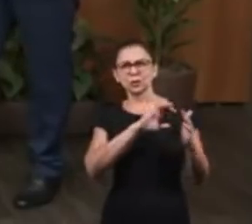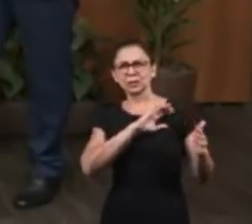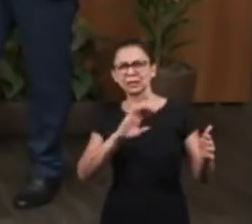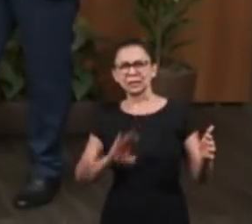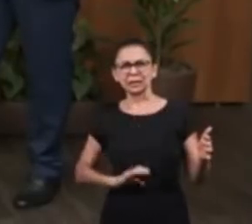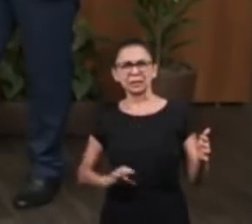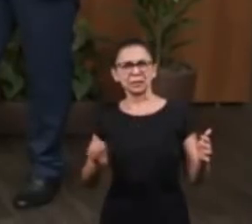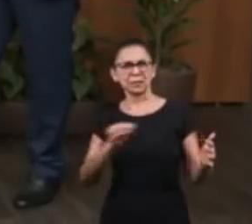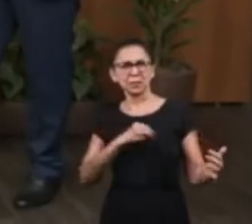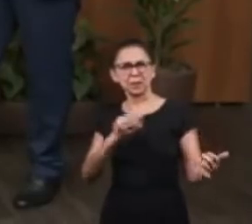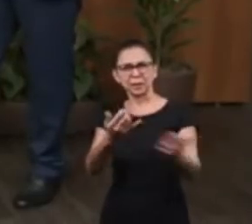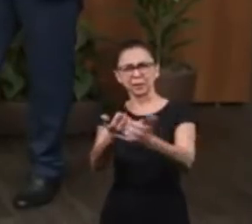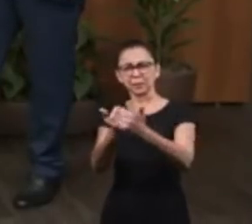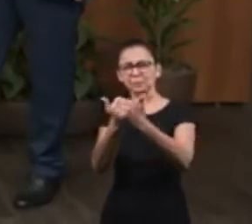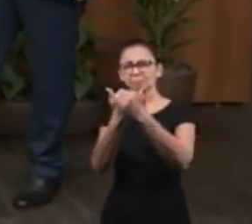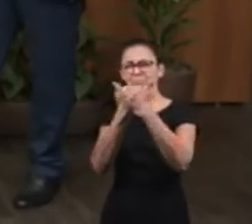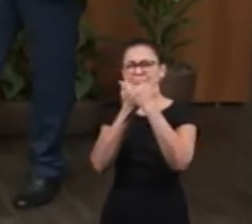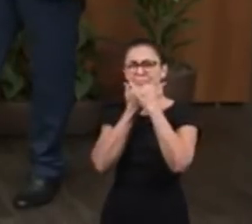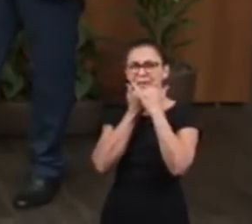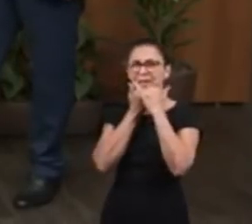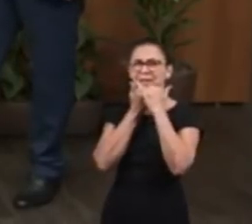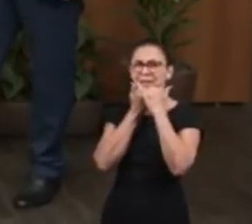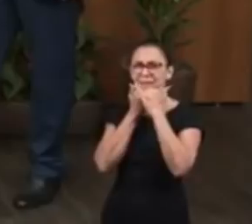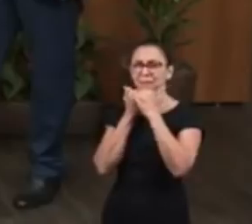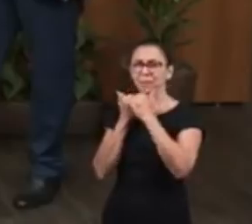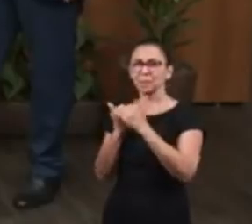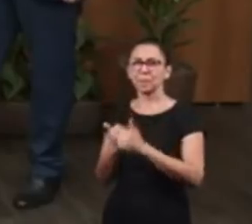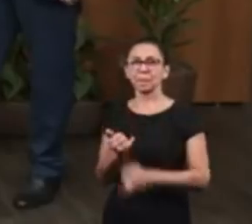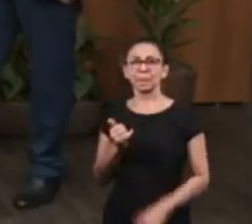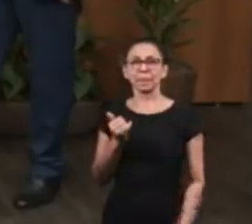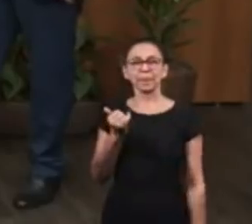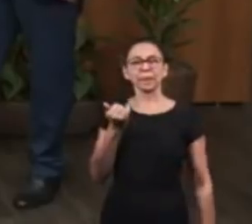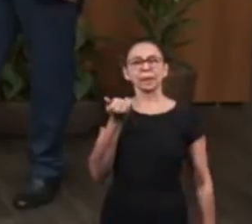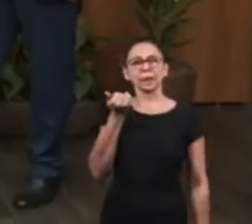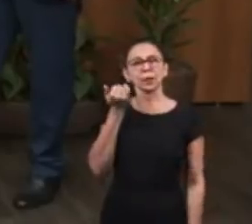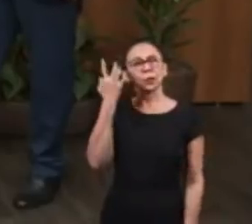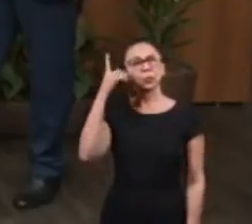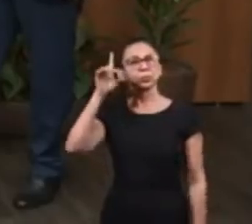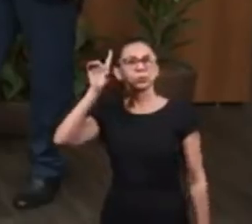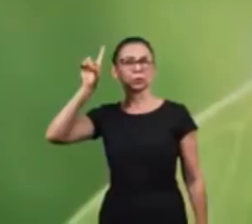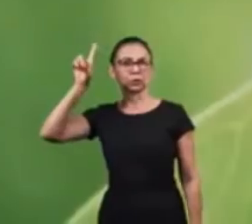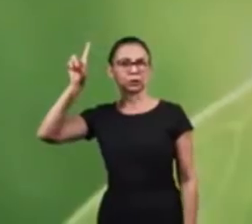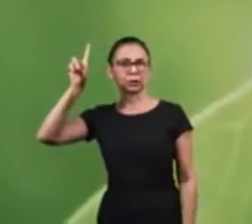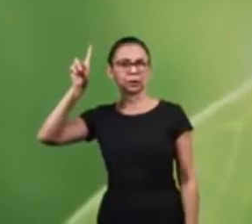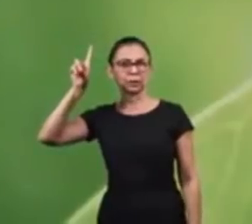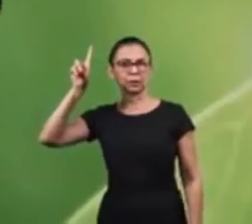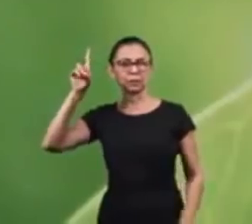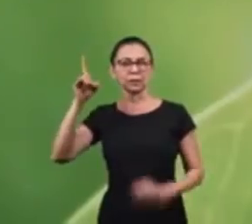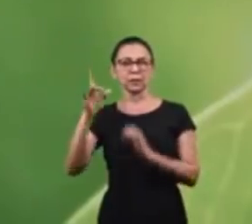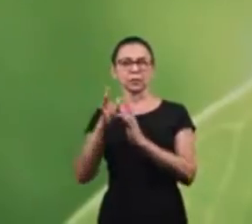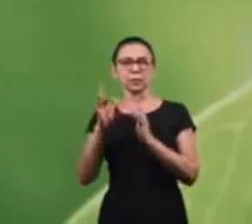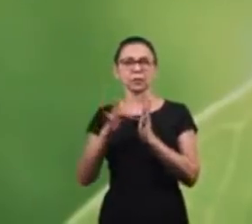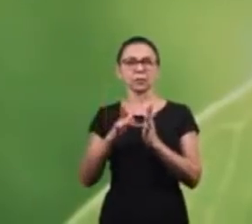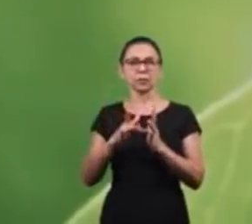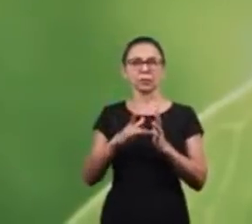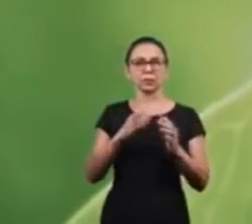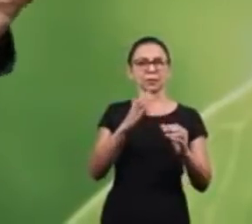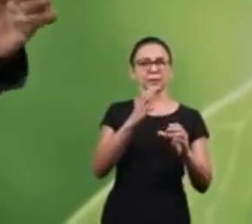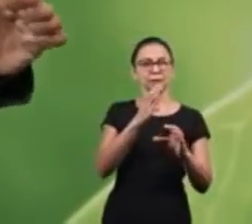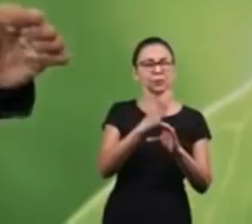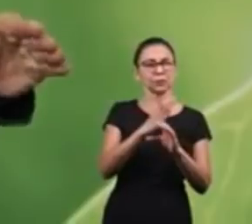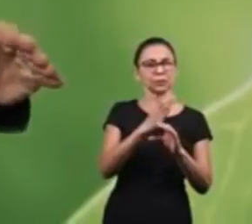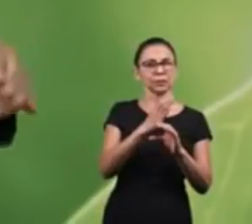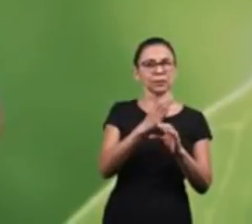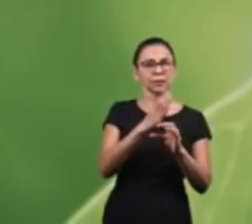forgiveness of sins. One day, Jesus, in the same way, talked to a man, Sergio.